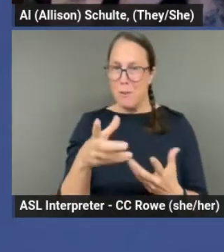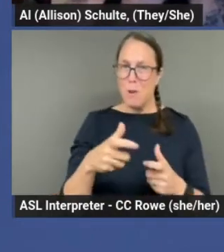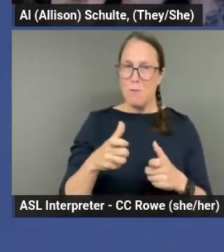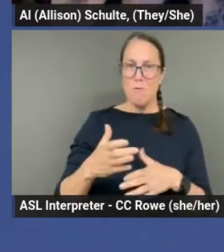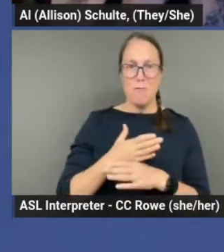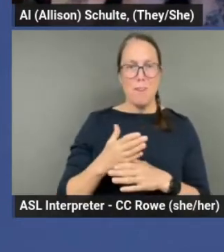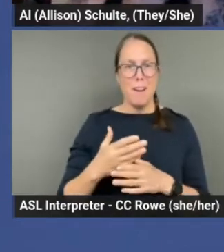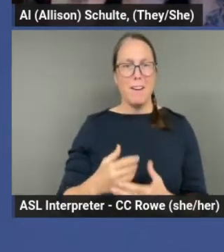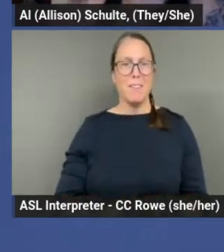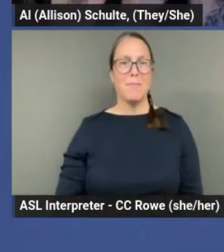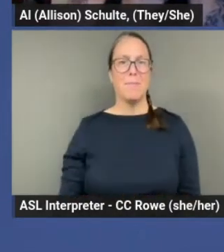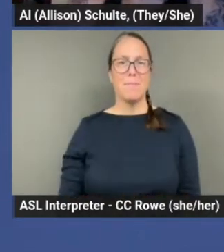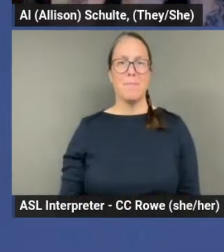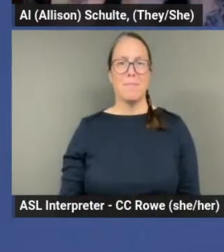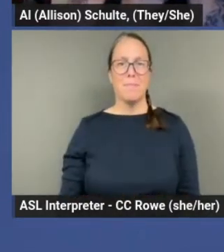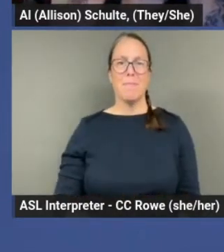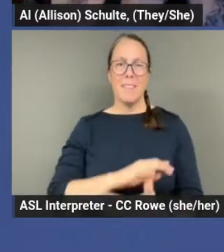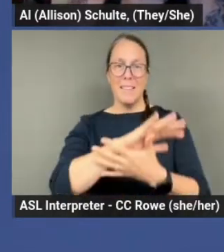So this is the list we have here.